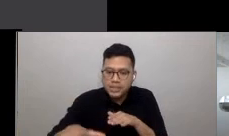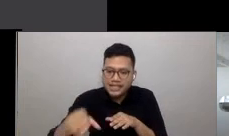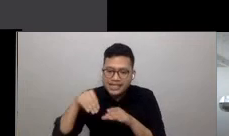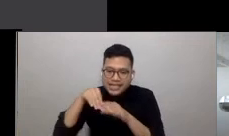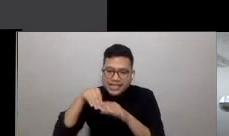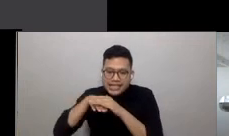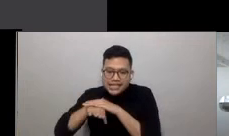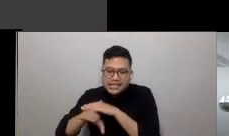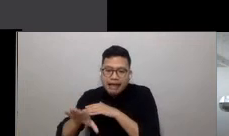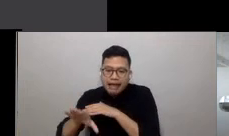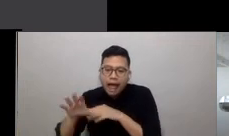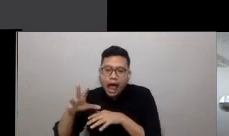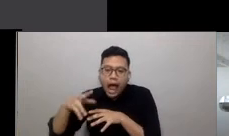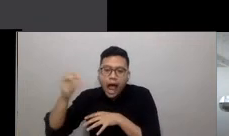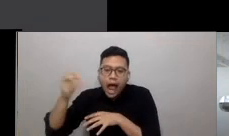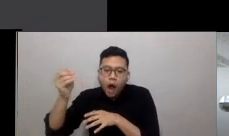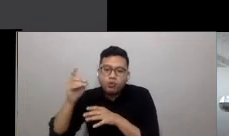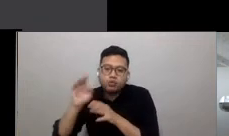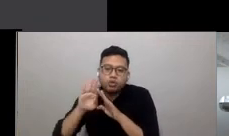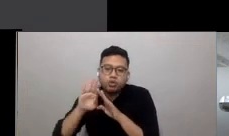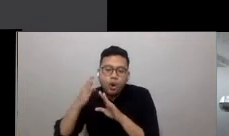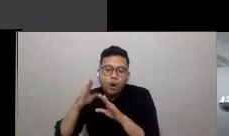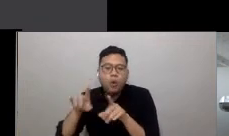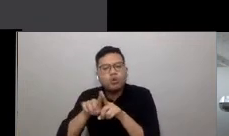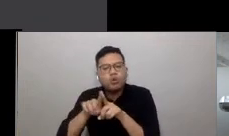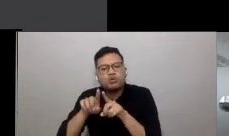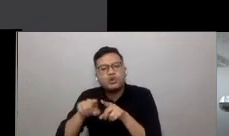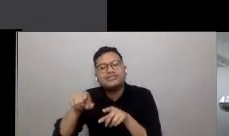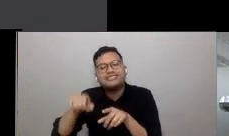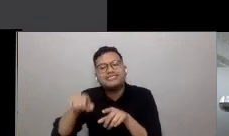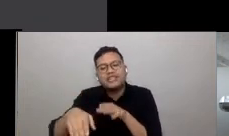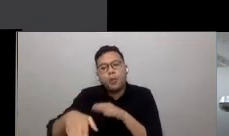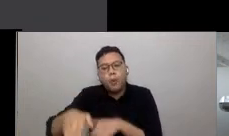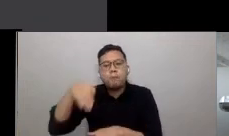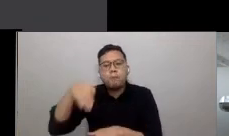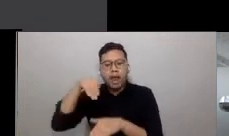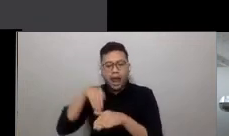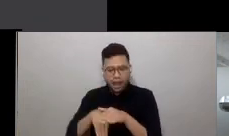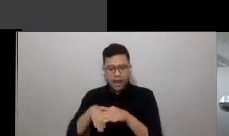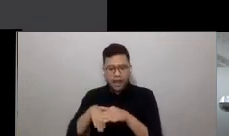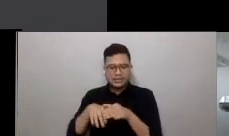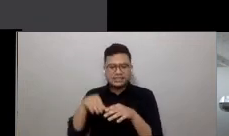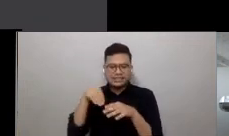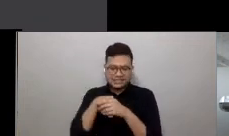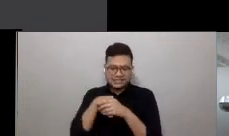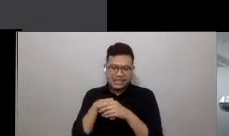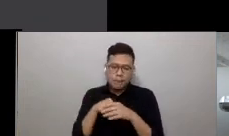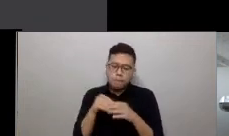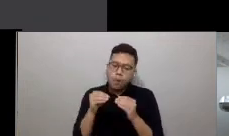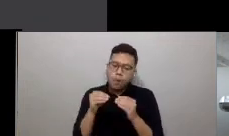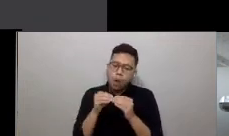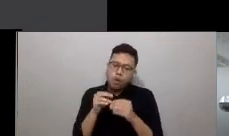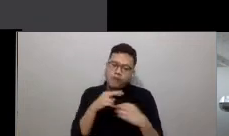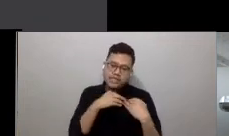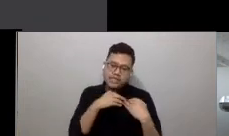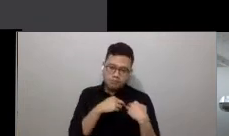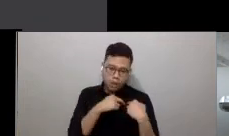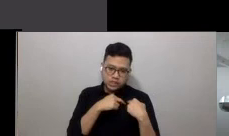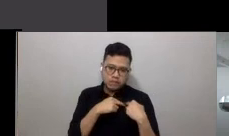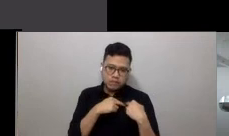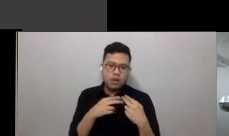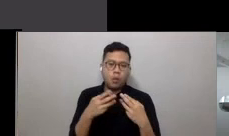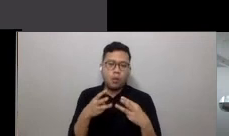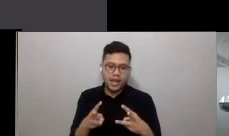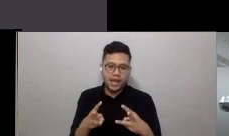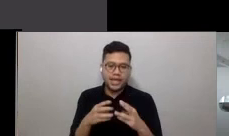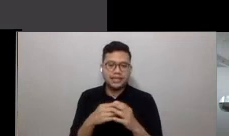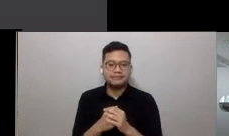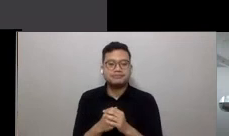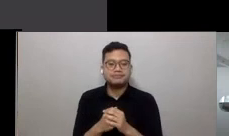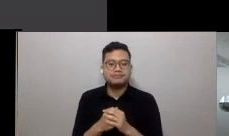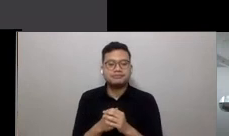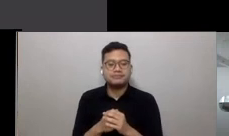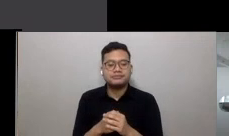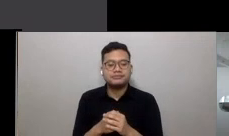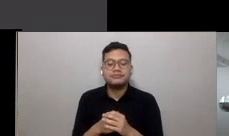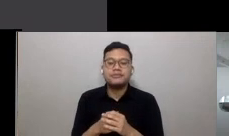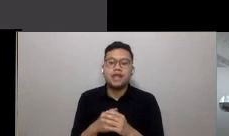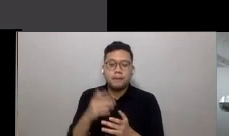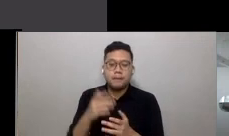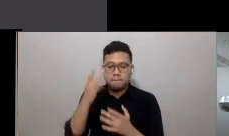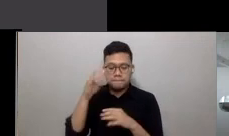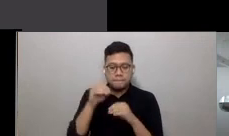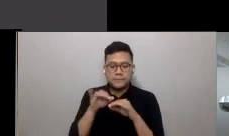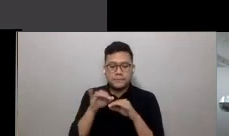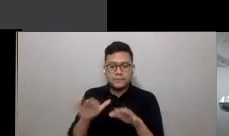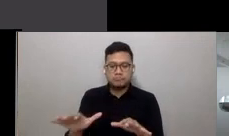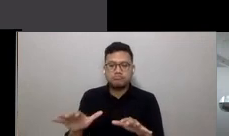outdoors with the need to periodically step back in in a more responsible manner. The pandemic will not stop our